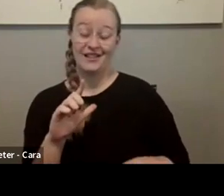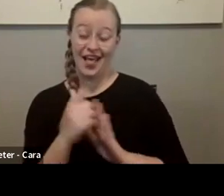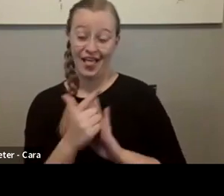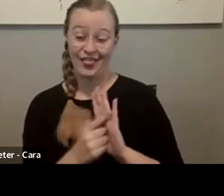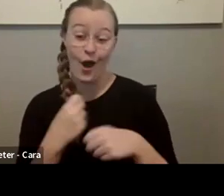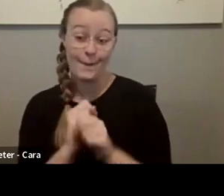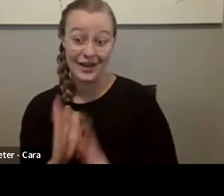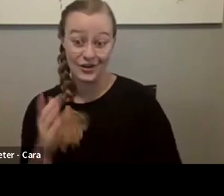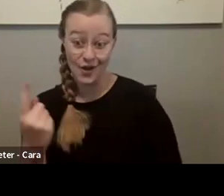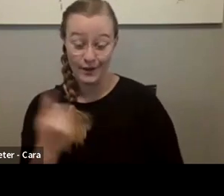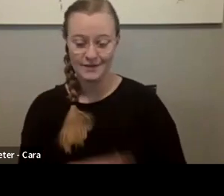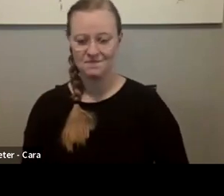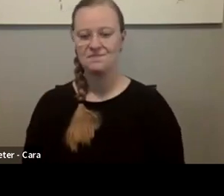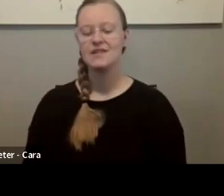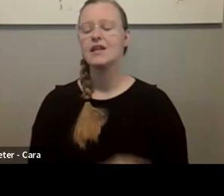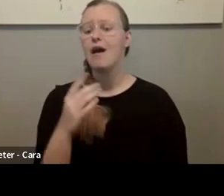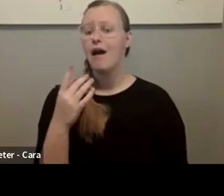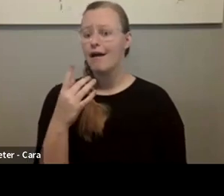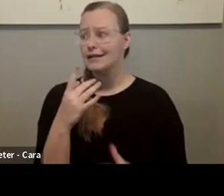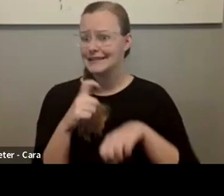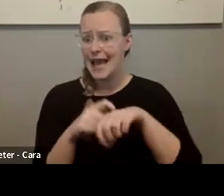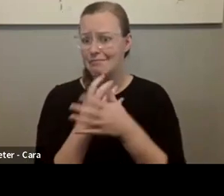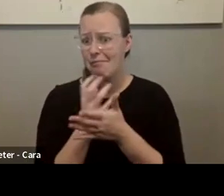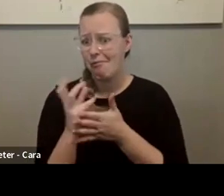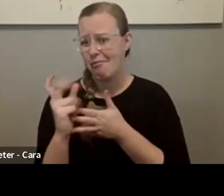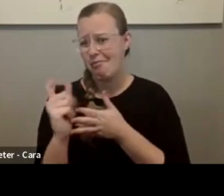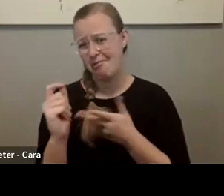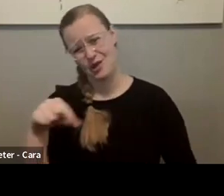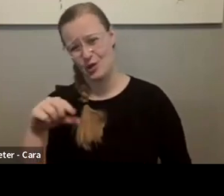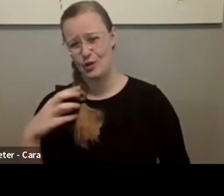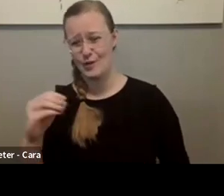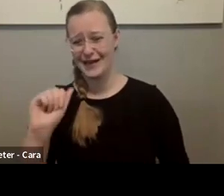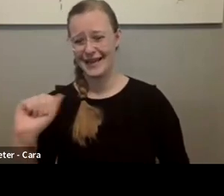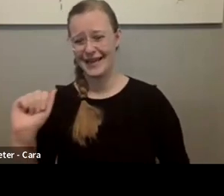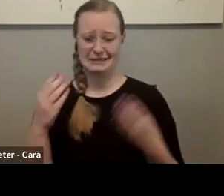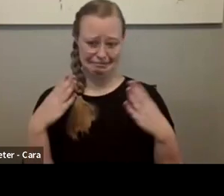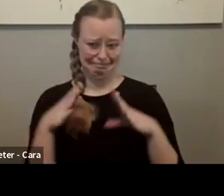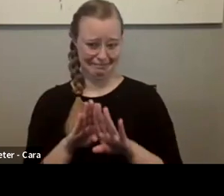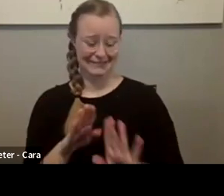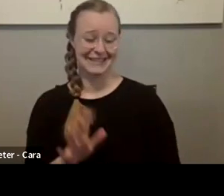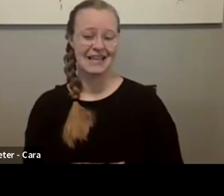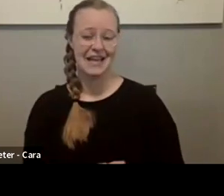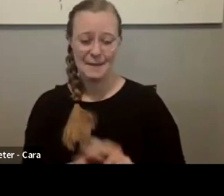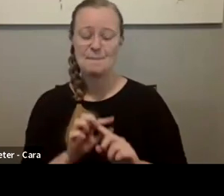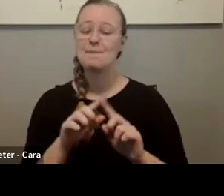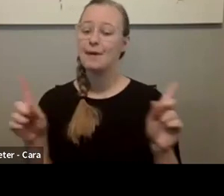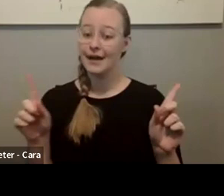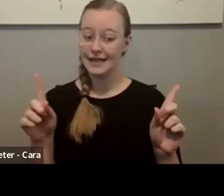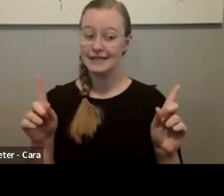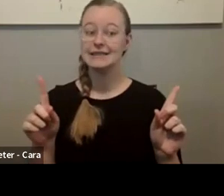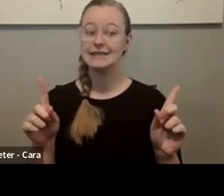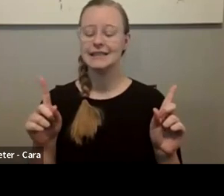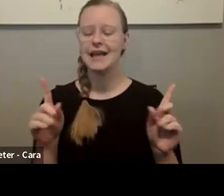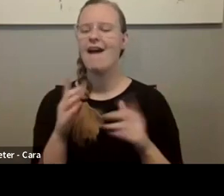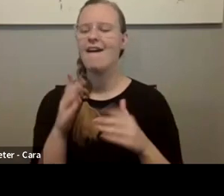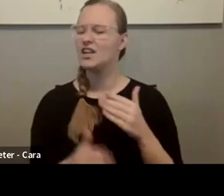Thank you. OK, we are almost out of time, so I have to kind of close out the Q&A section of this here. But let me finish this